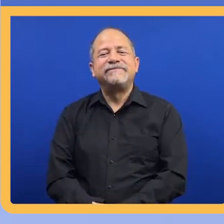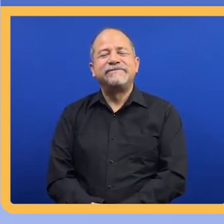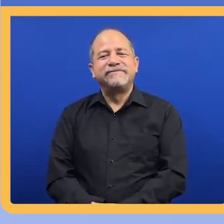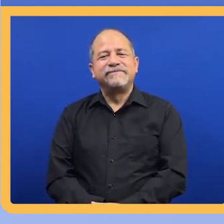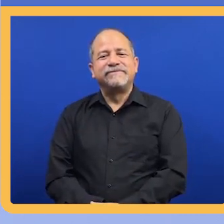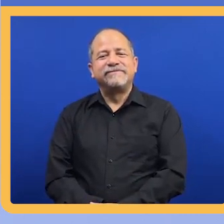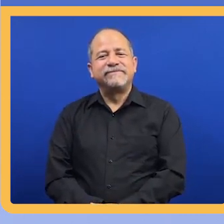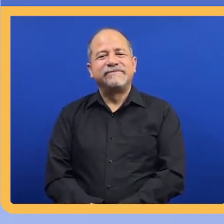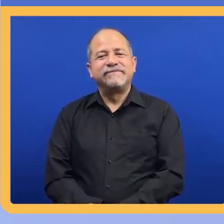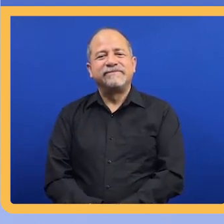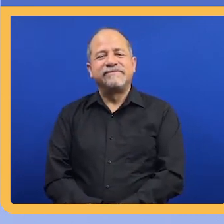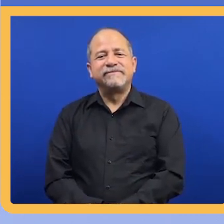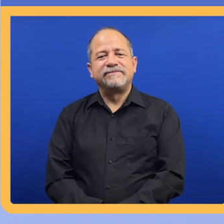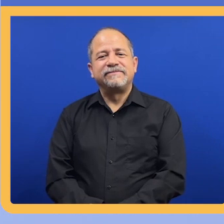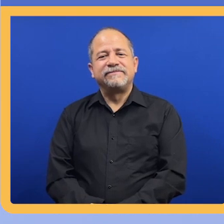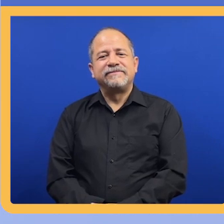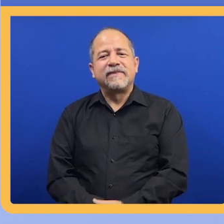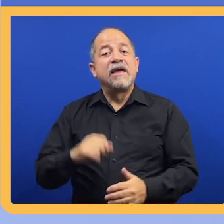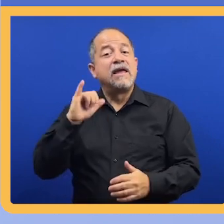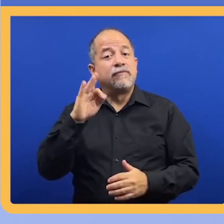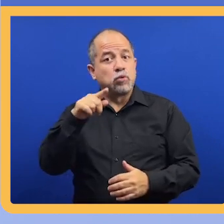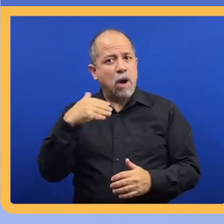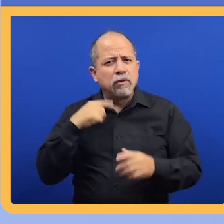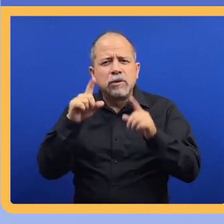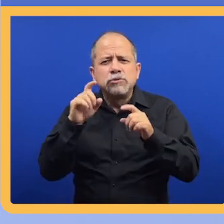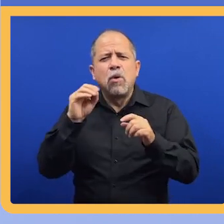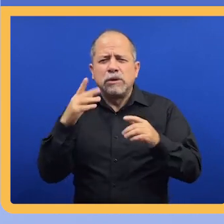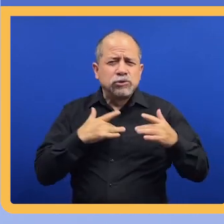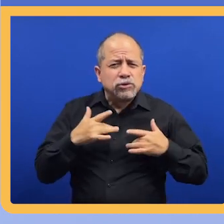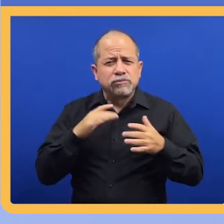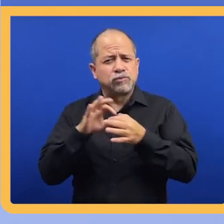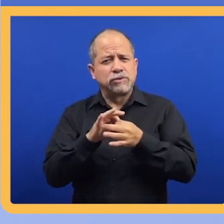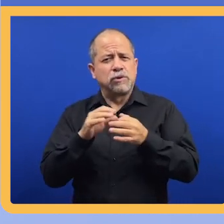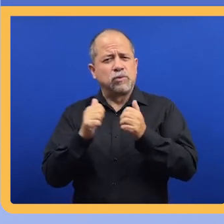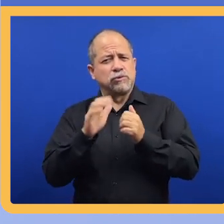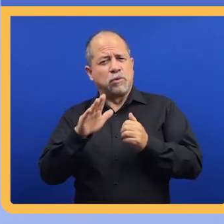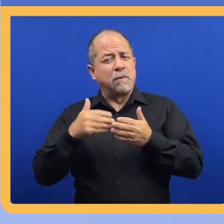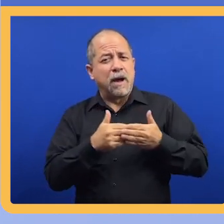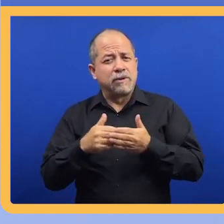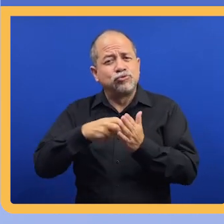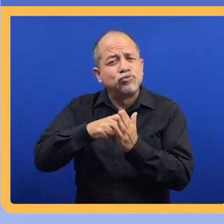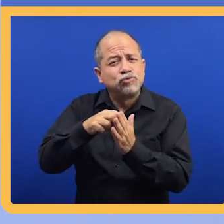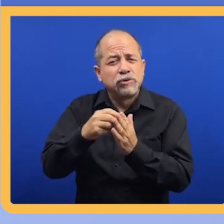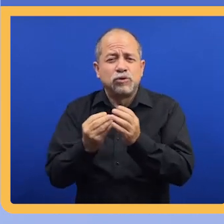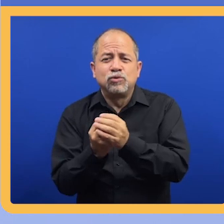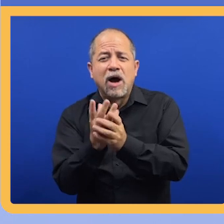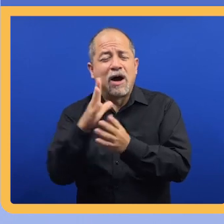If you have questions or concerns about your baby or toddler's growth and learning, call 1-800